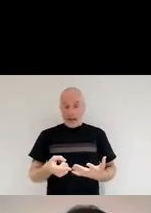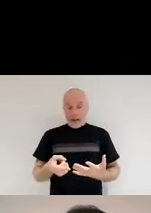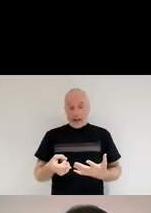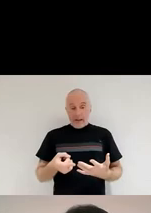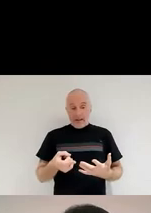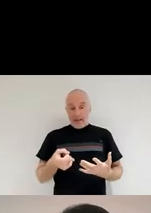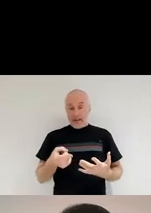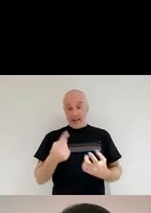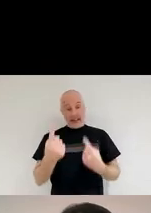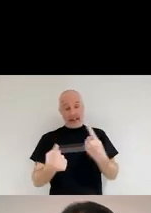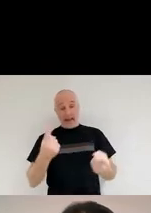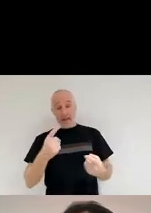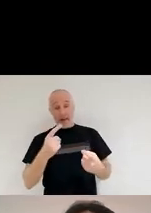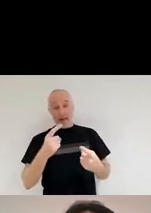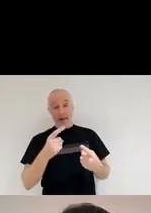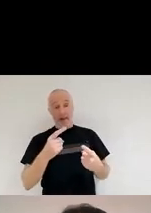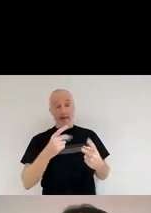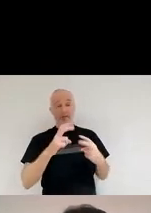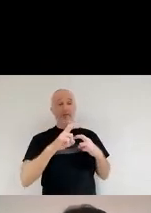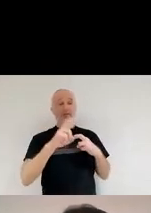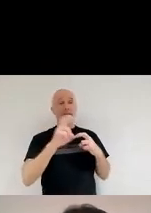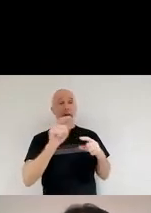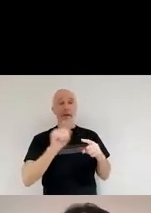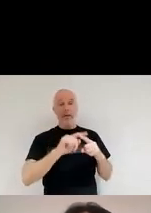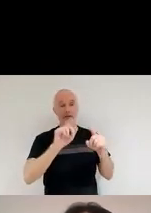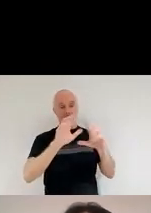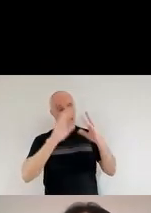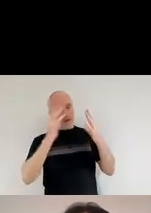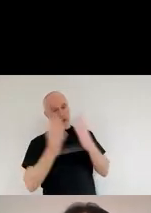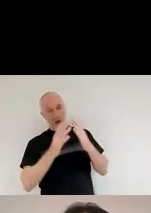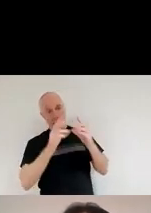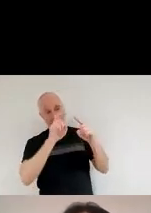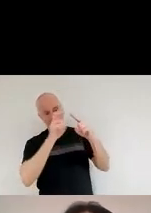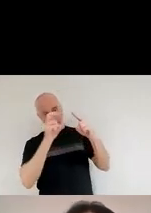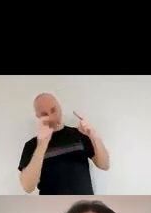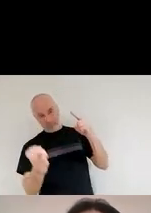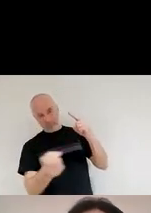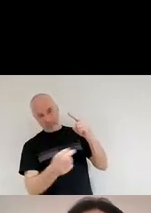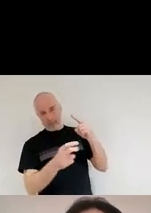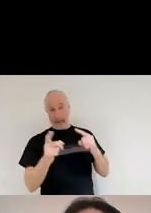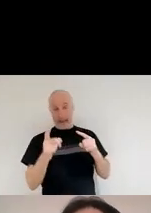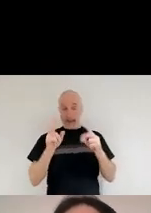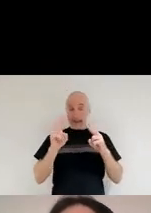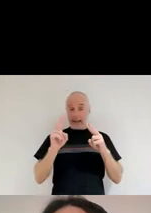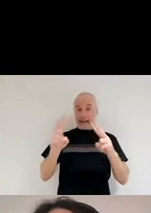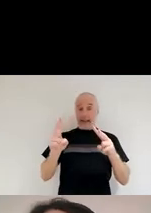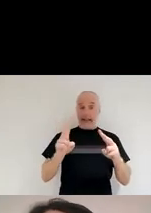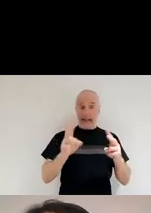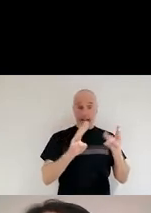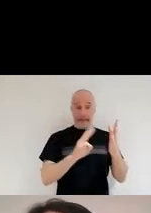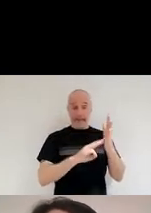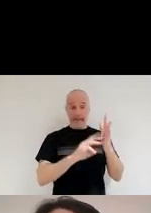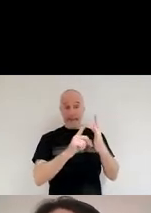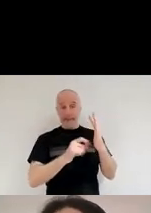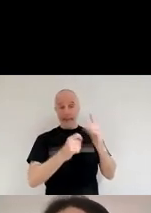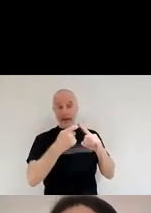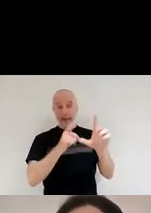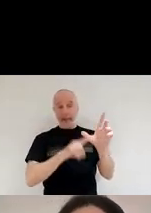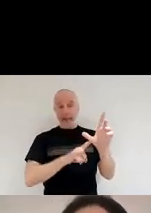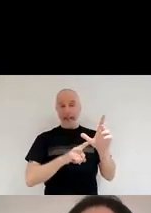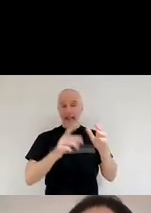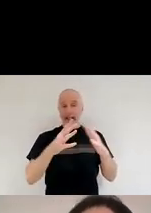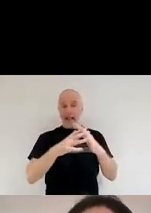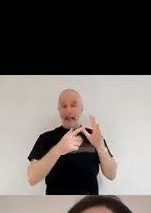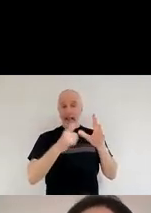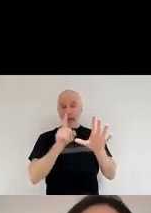you can see figures like this, like of the Milky Way. And you can see what Herschel was doing when he